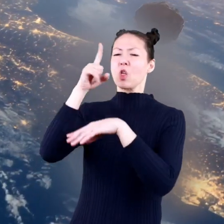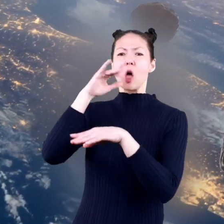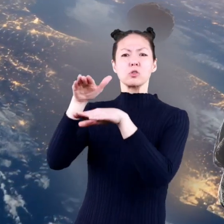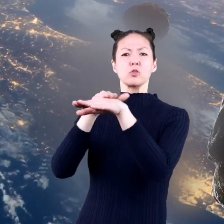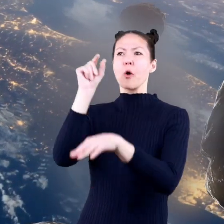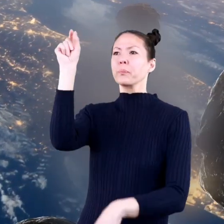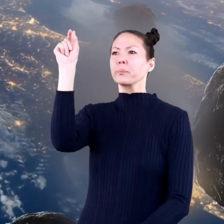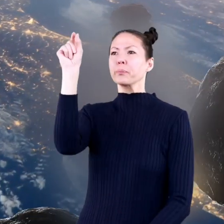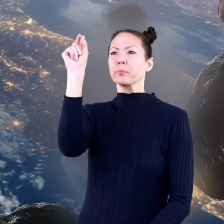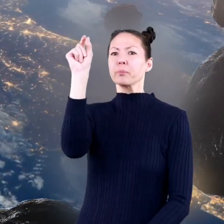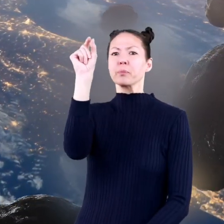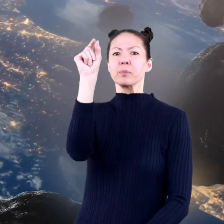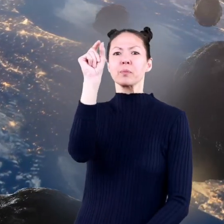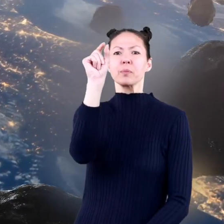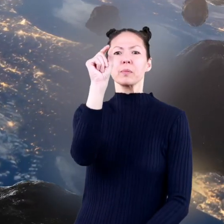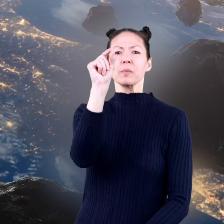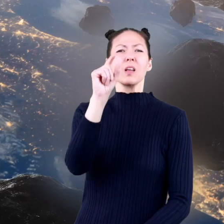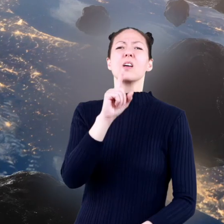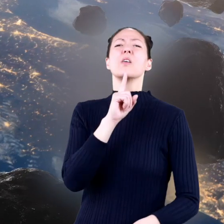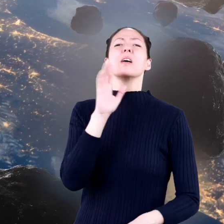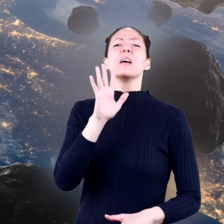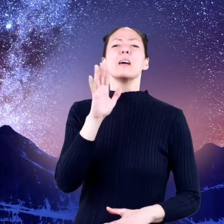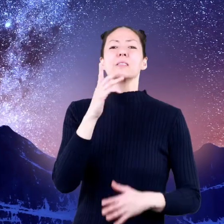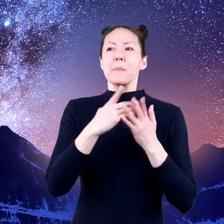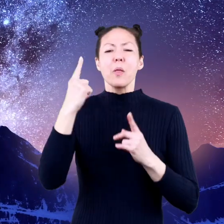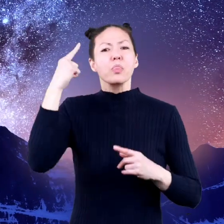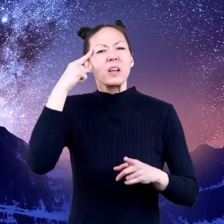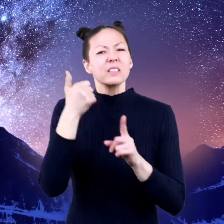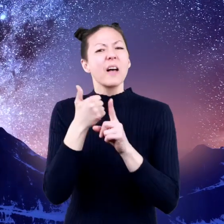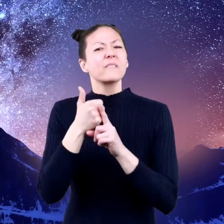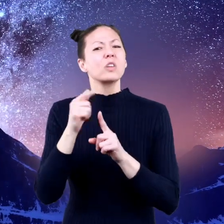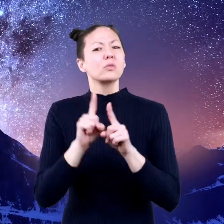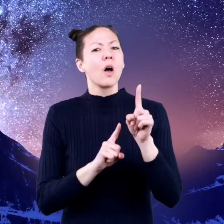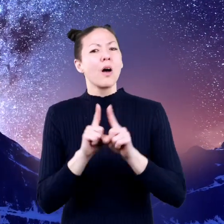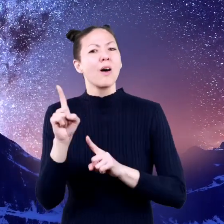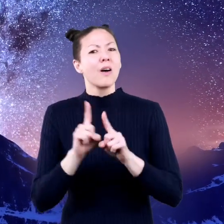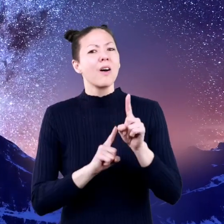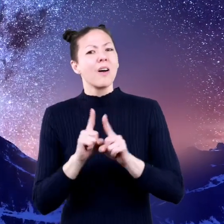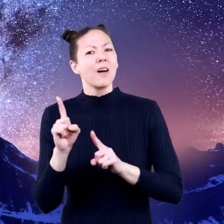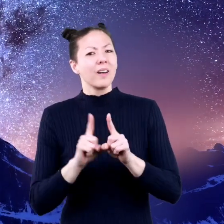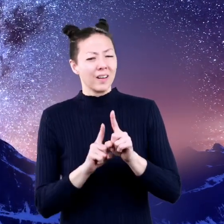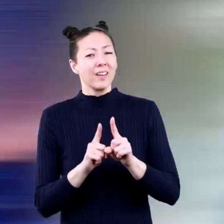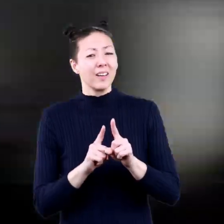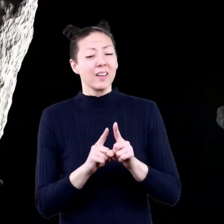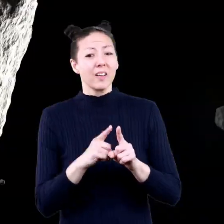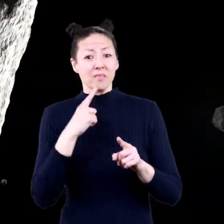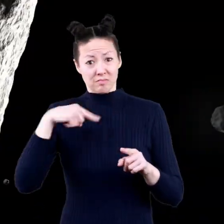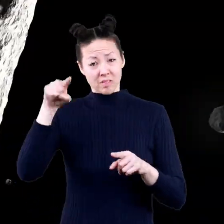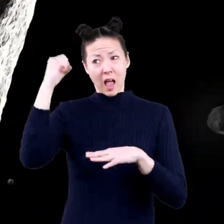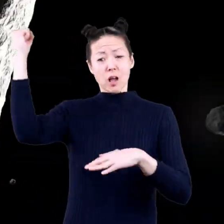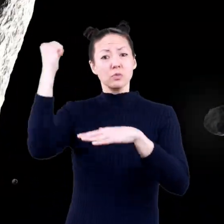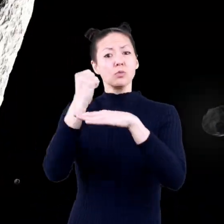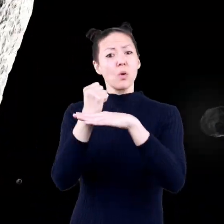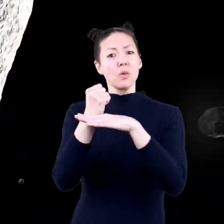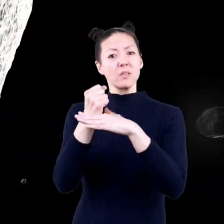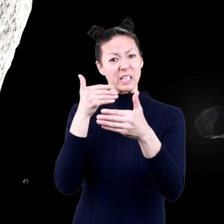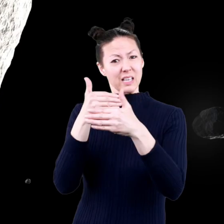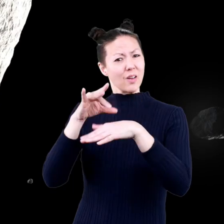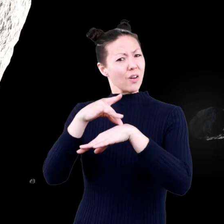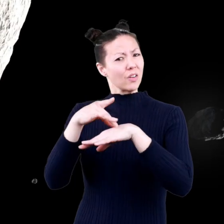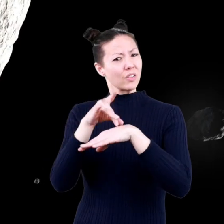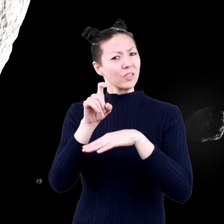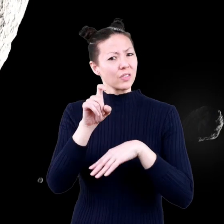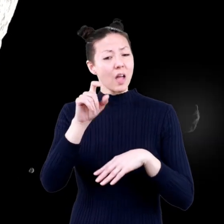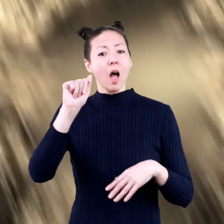very slowly from Earth. In fact, you might even mistake it for a star. Are there any asteroids